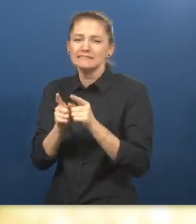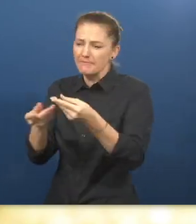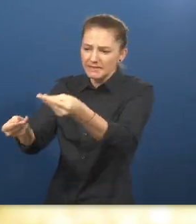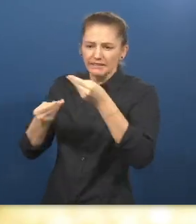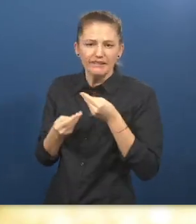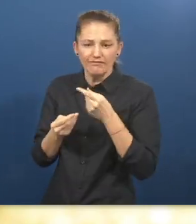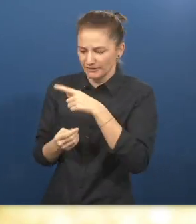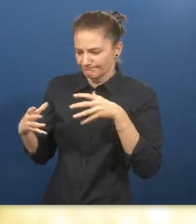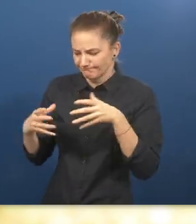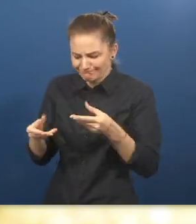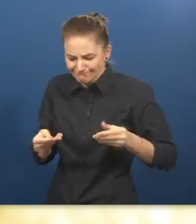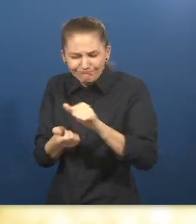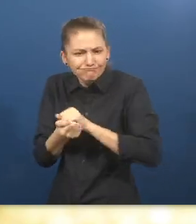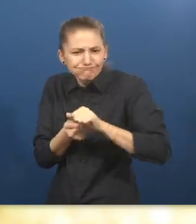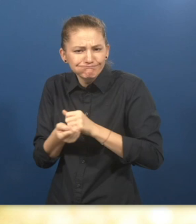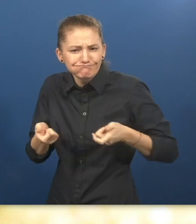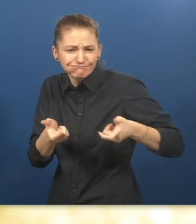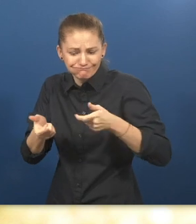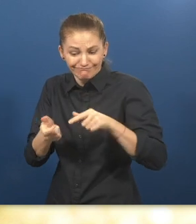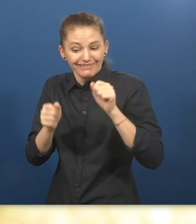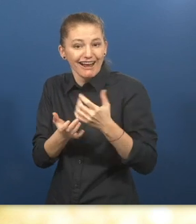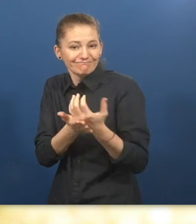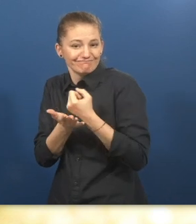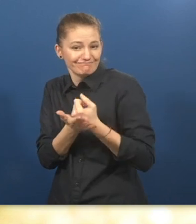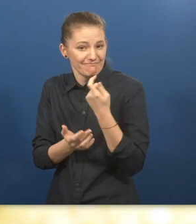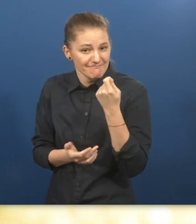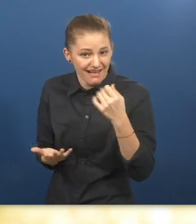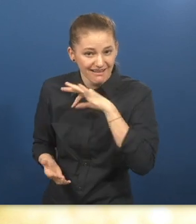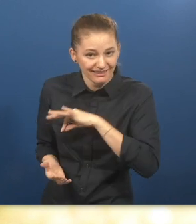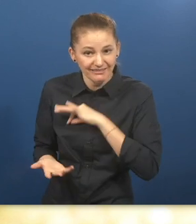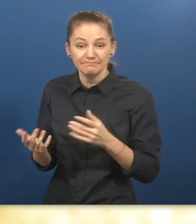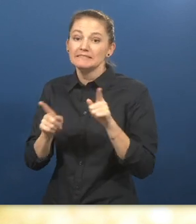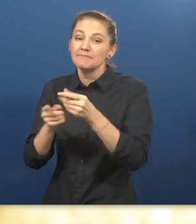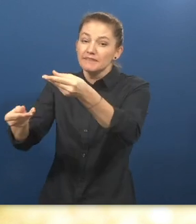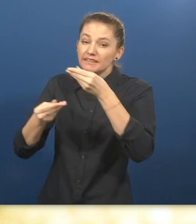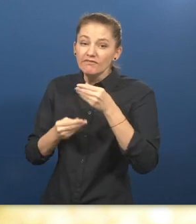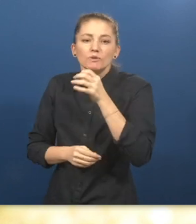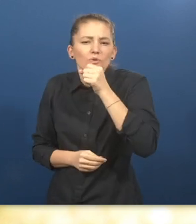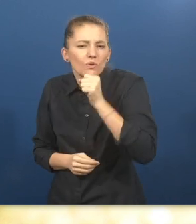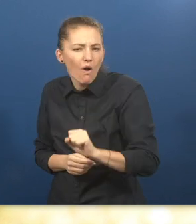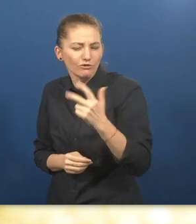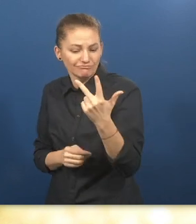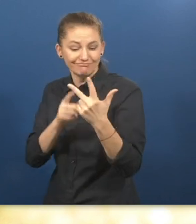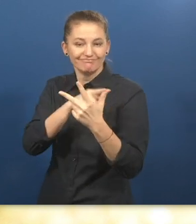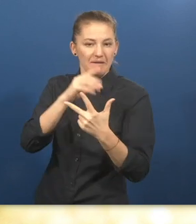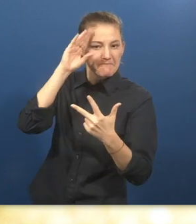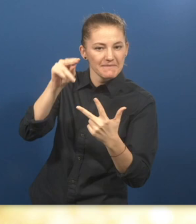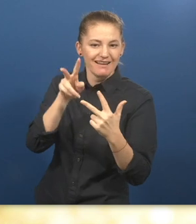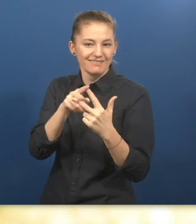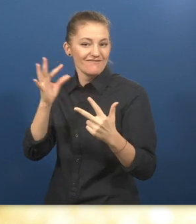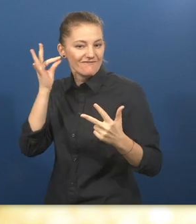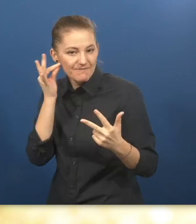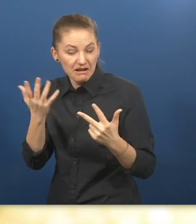We were also given a grinding mill as a group to create income. I was also given three goats, one male and two females.